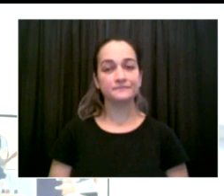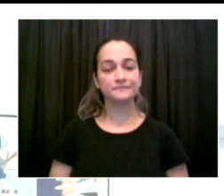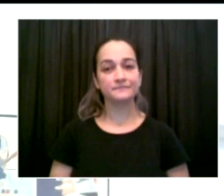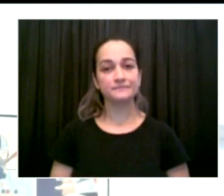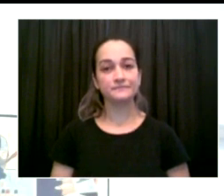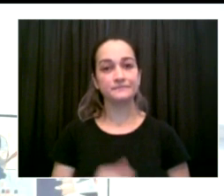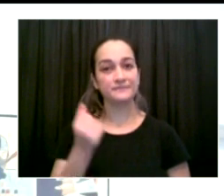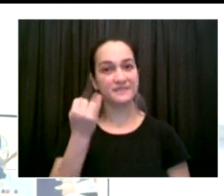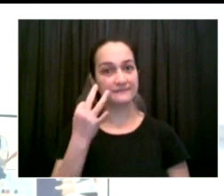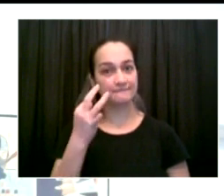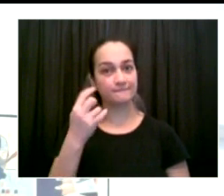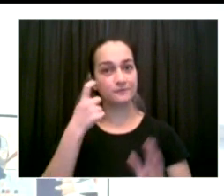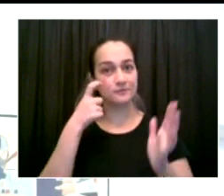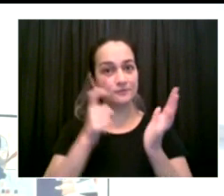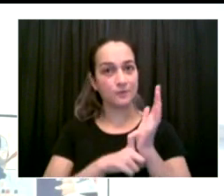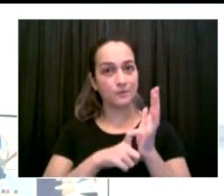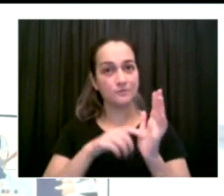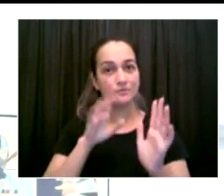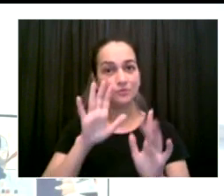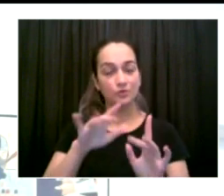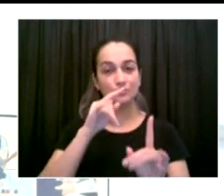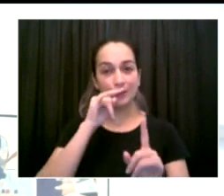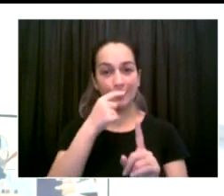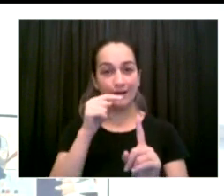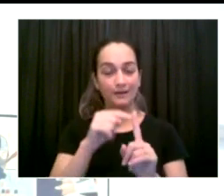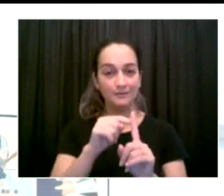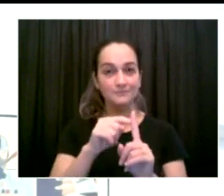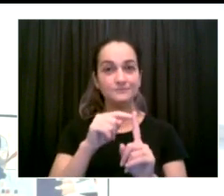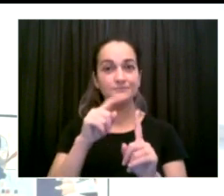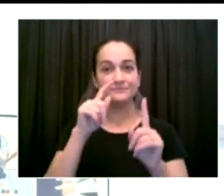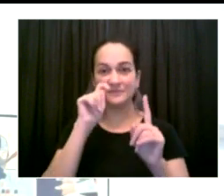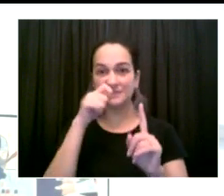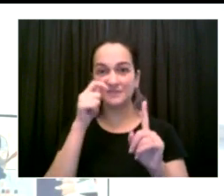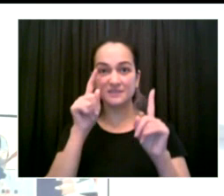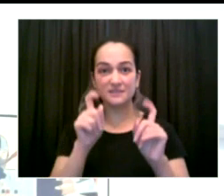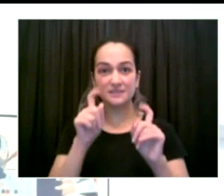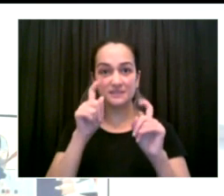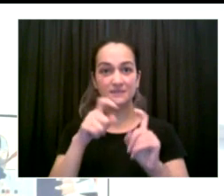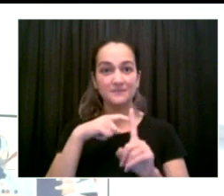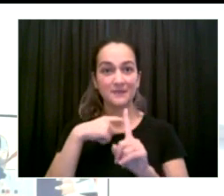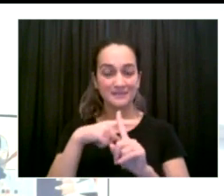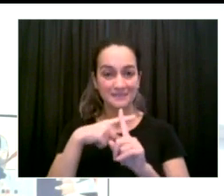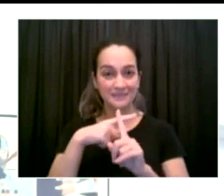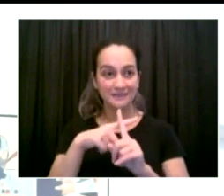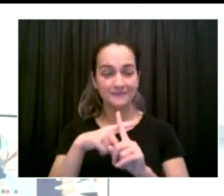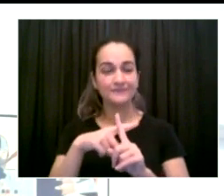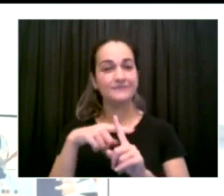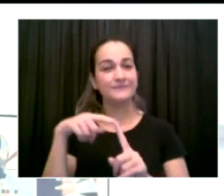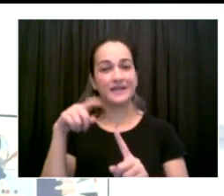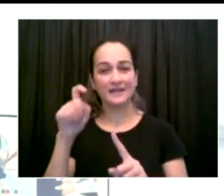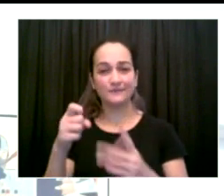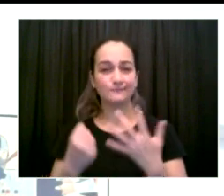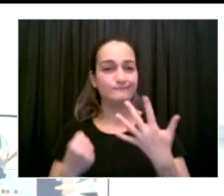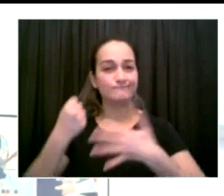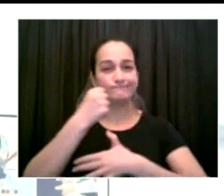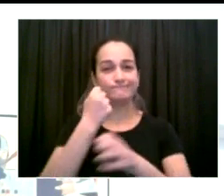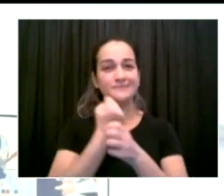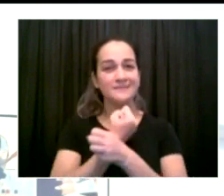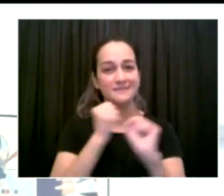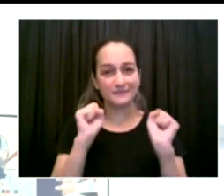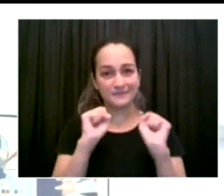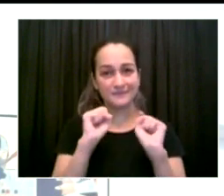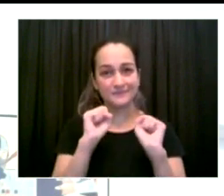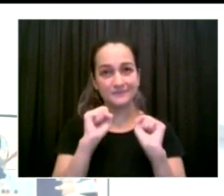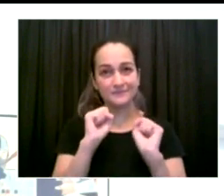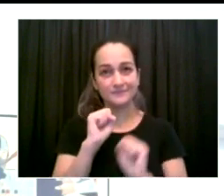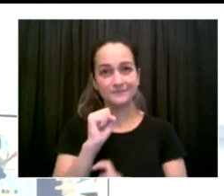in settings where there is lower vaccination, not of the staff, because of course, all staff will have